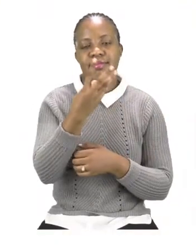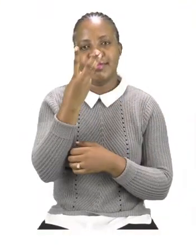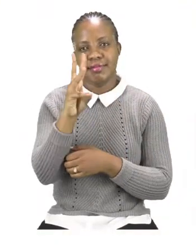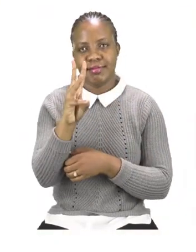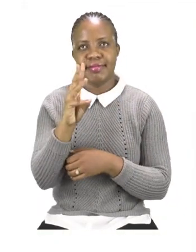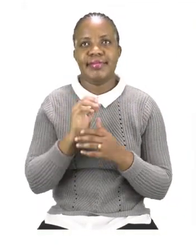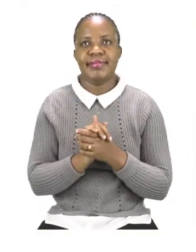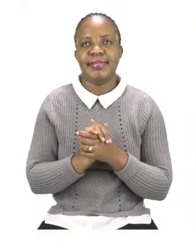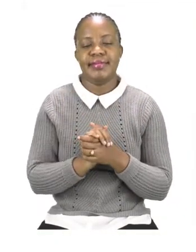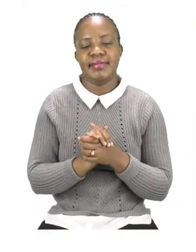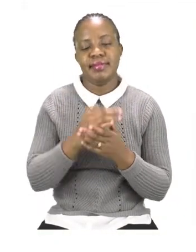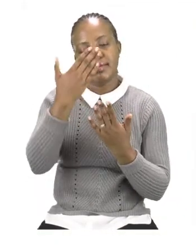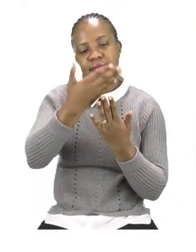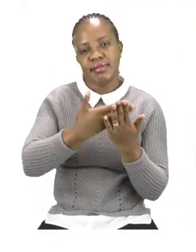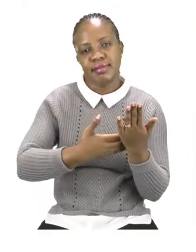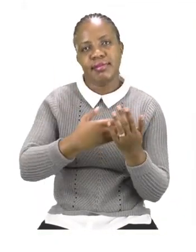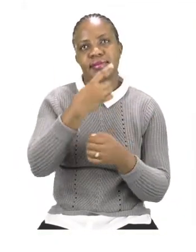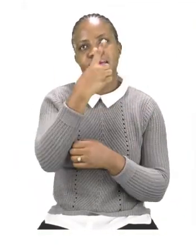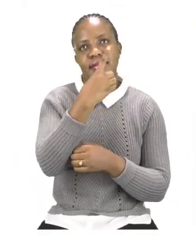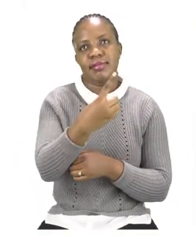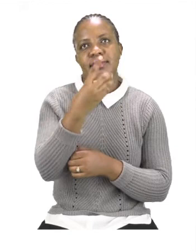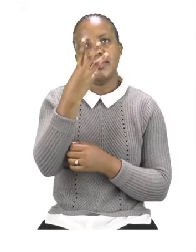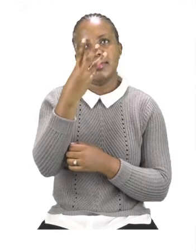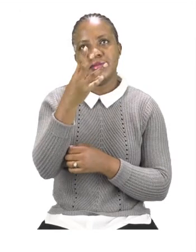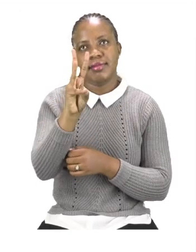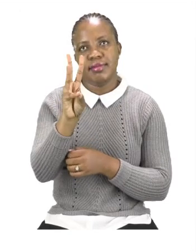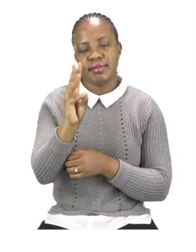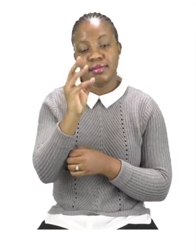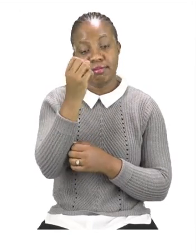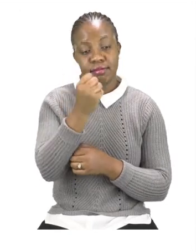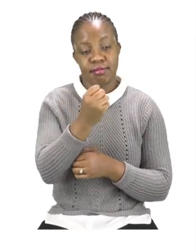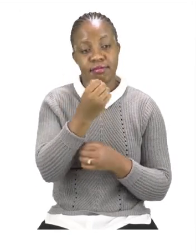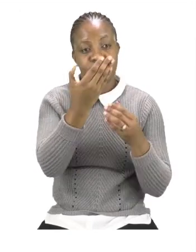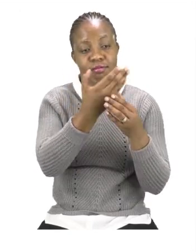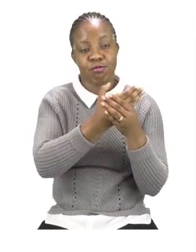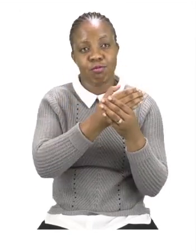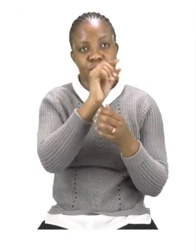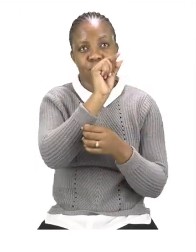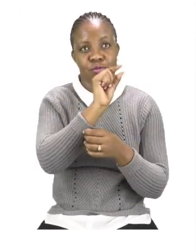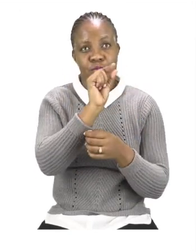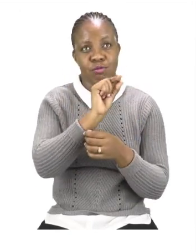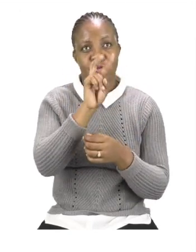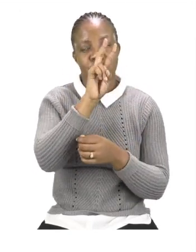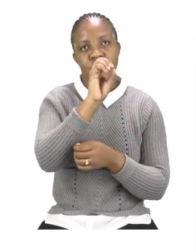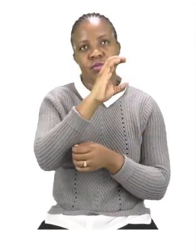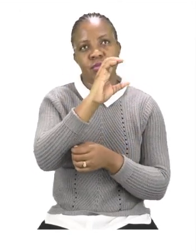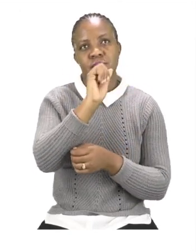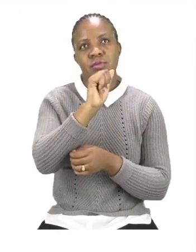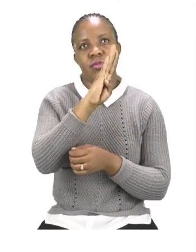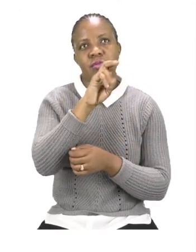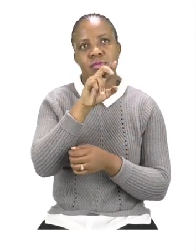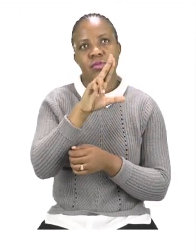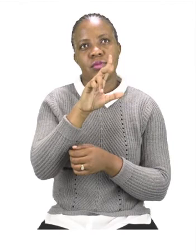On page 16 we have our vocabulary words as well as our sight